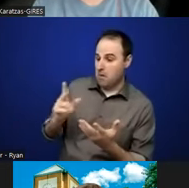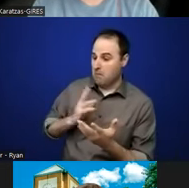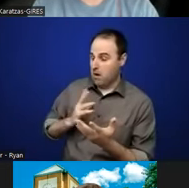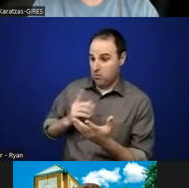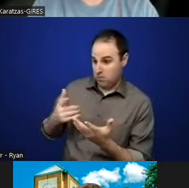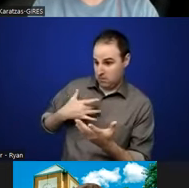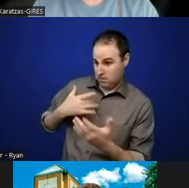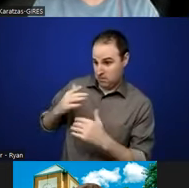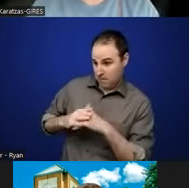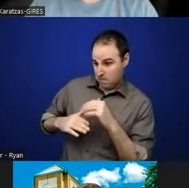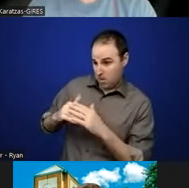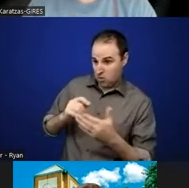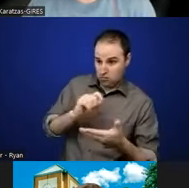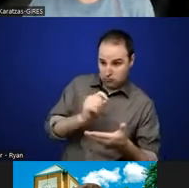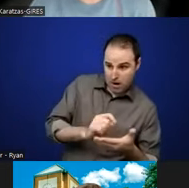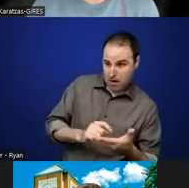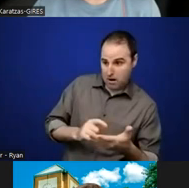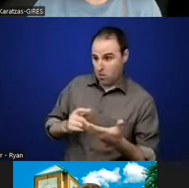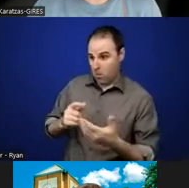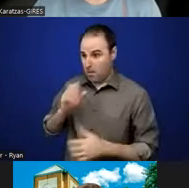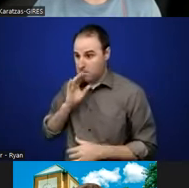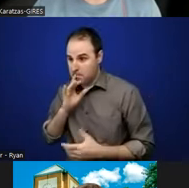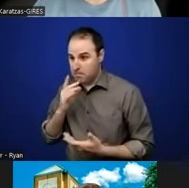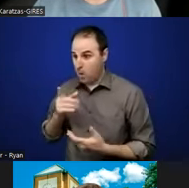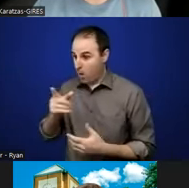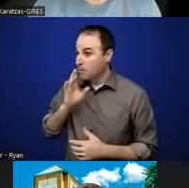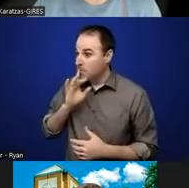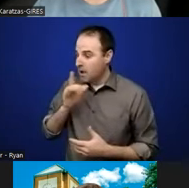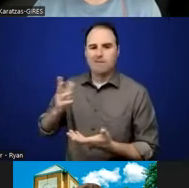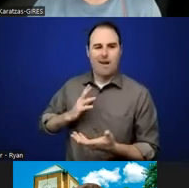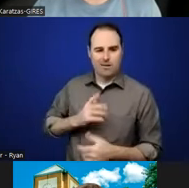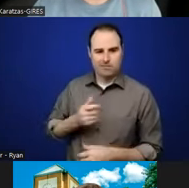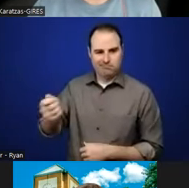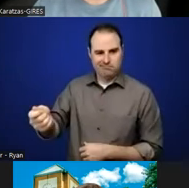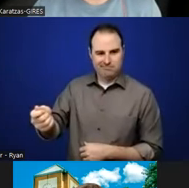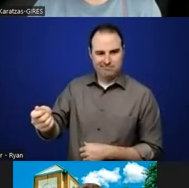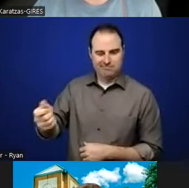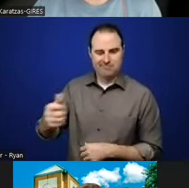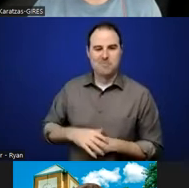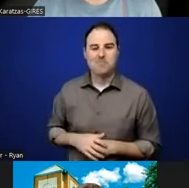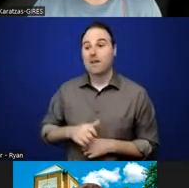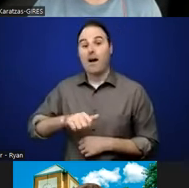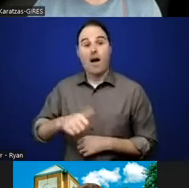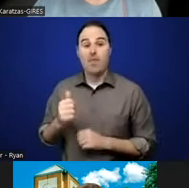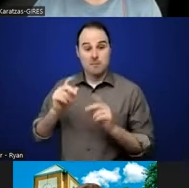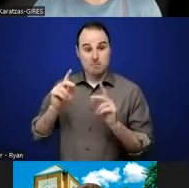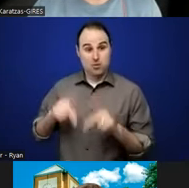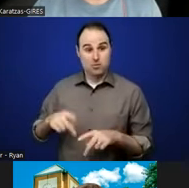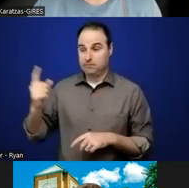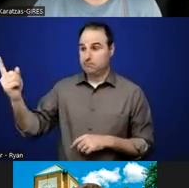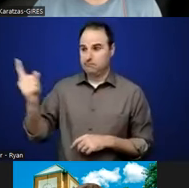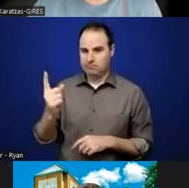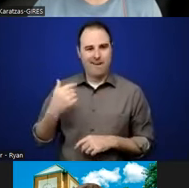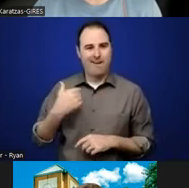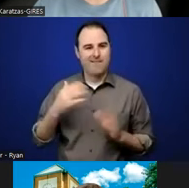sit down on the recorder and begin to work that way. Um, somebody else came in with like a box full of photographs, right? So they then ended up